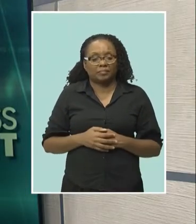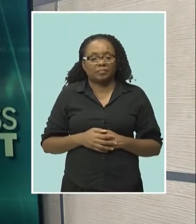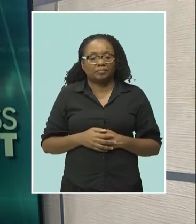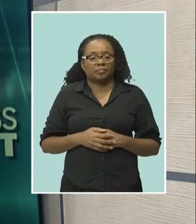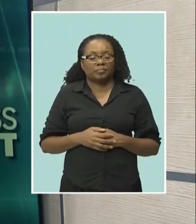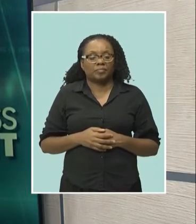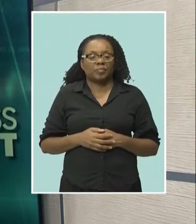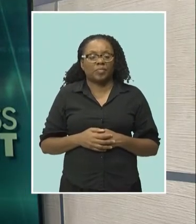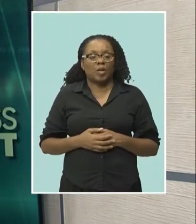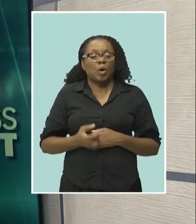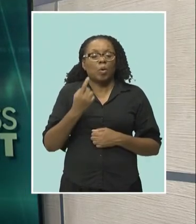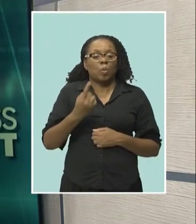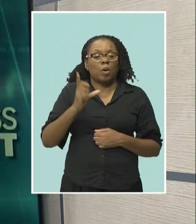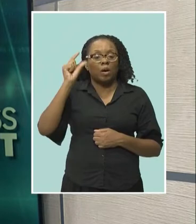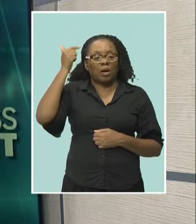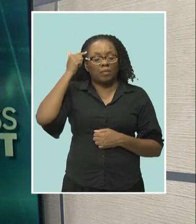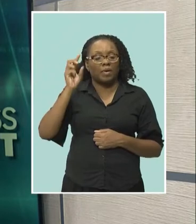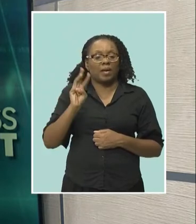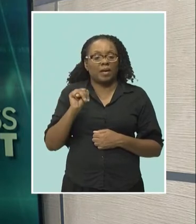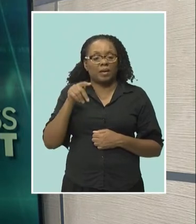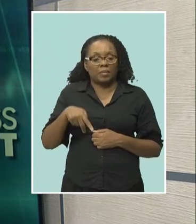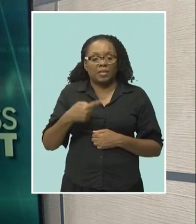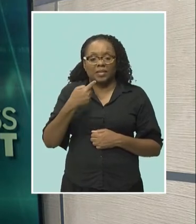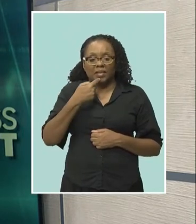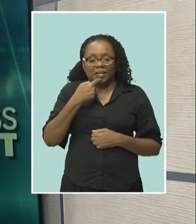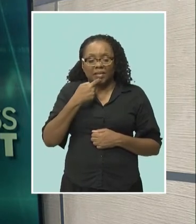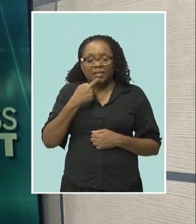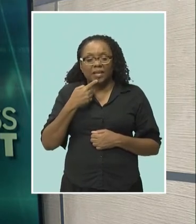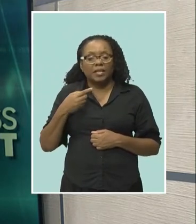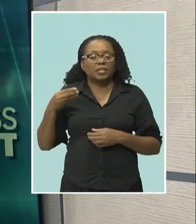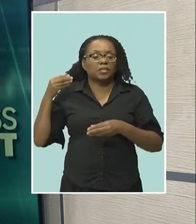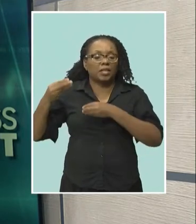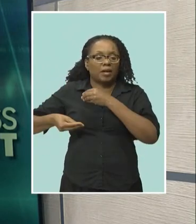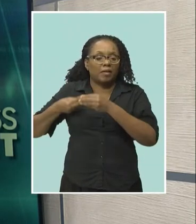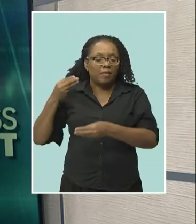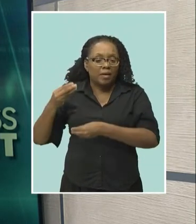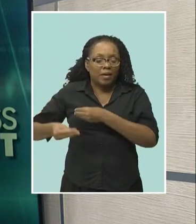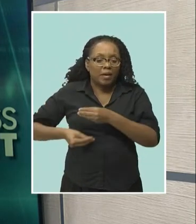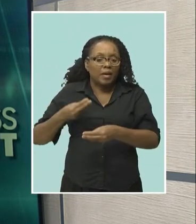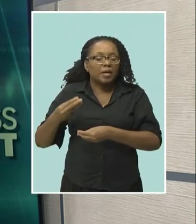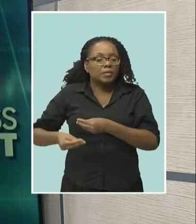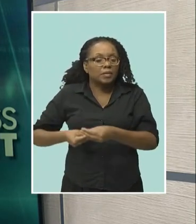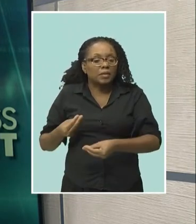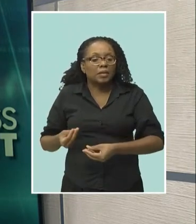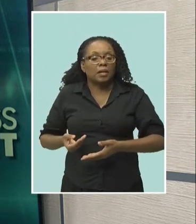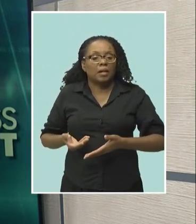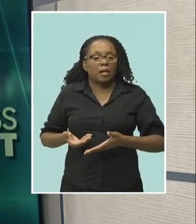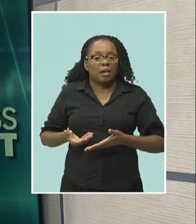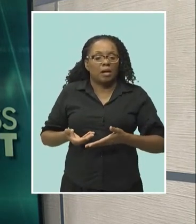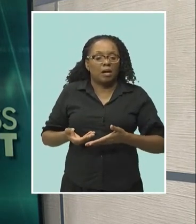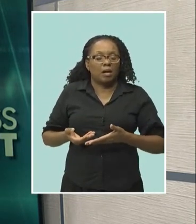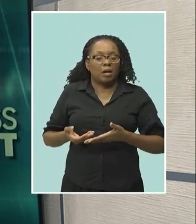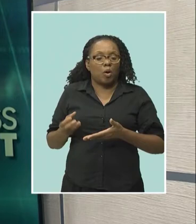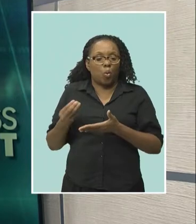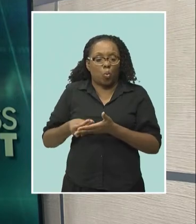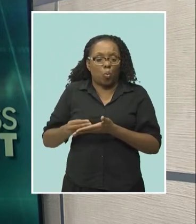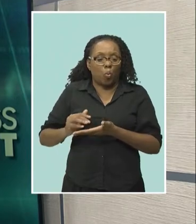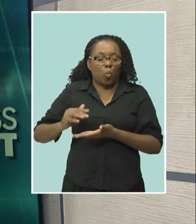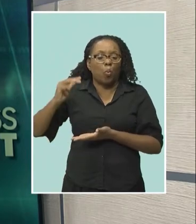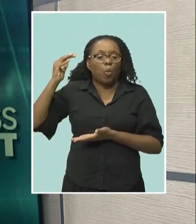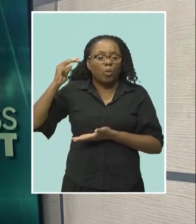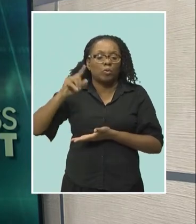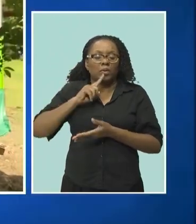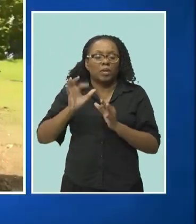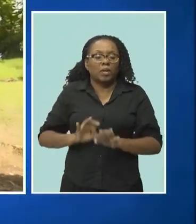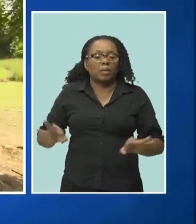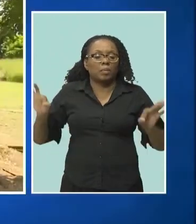links as critical to the success of black-owned businesses in Barbados. MP4 St. Thomas, Cynthia Ford, wants those owners